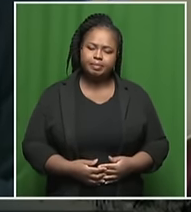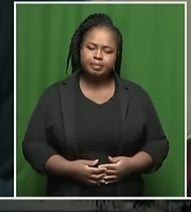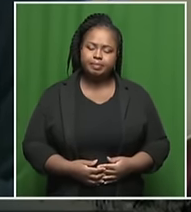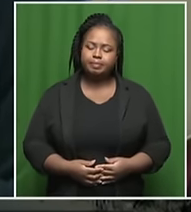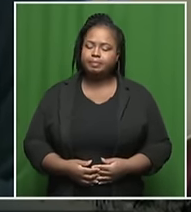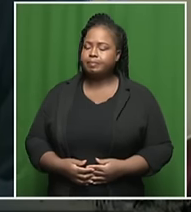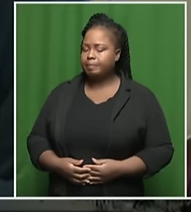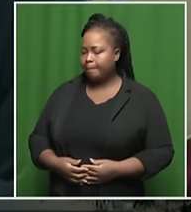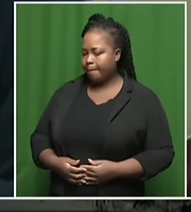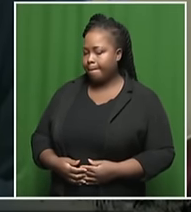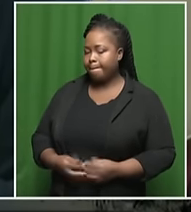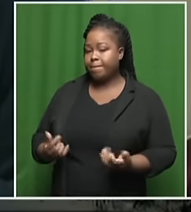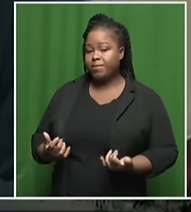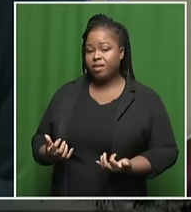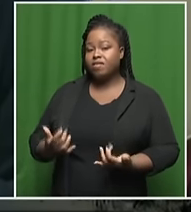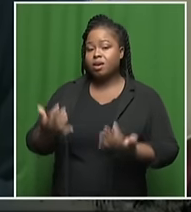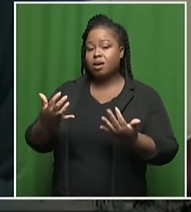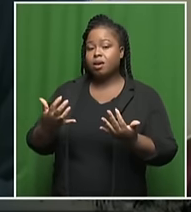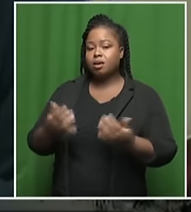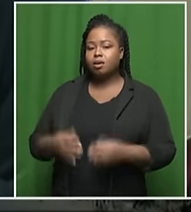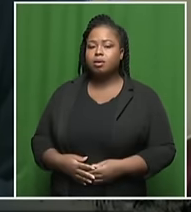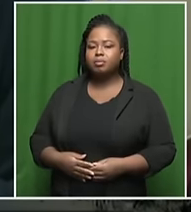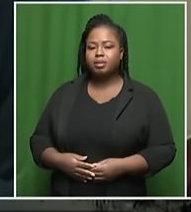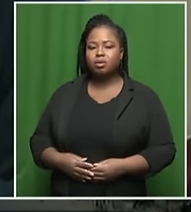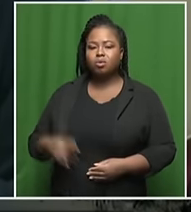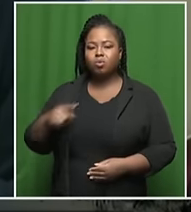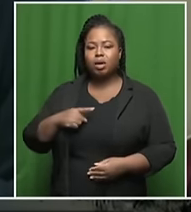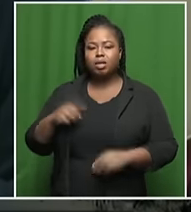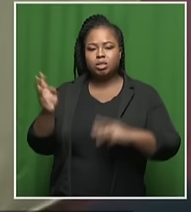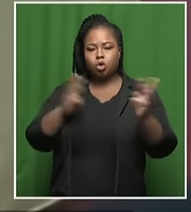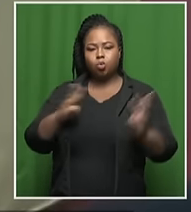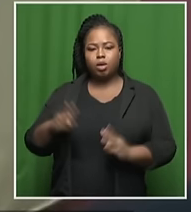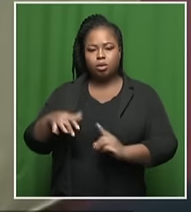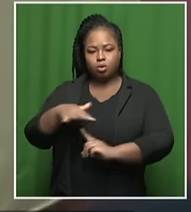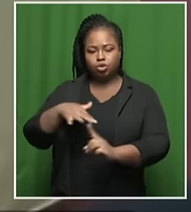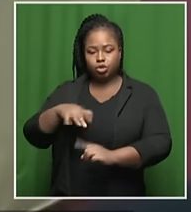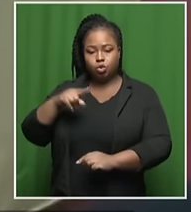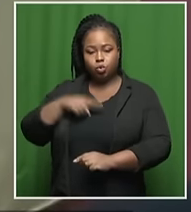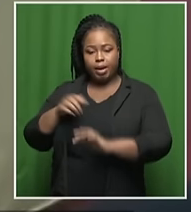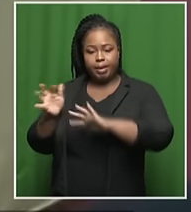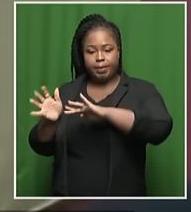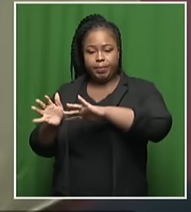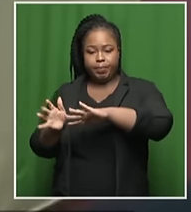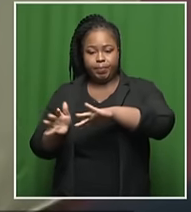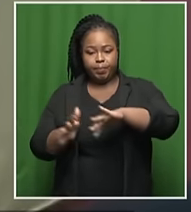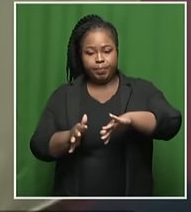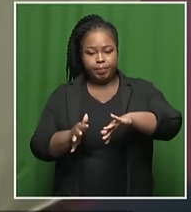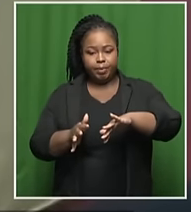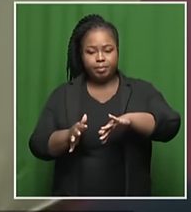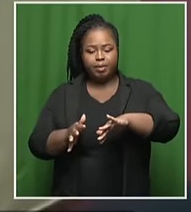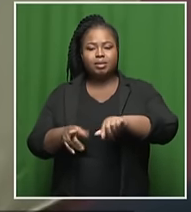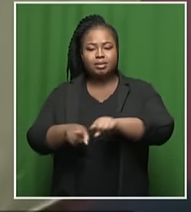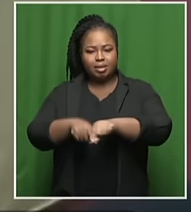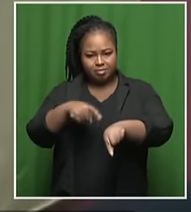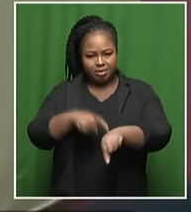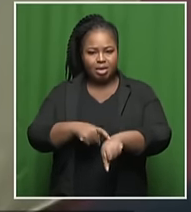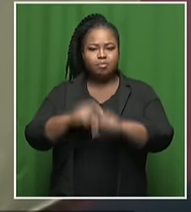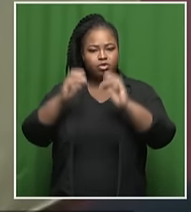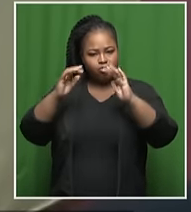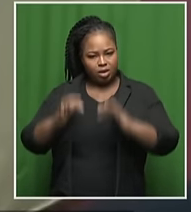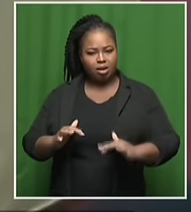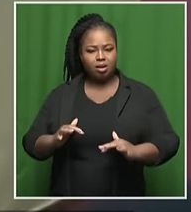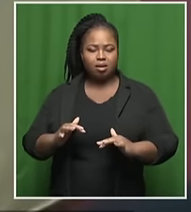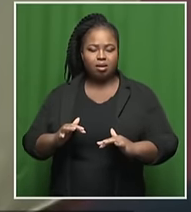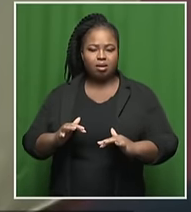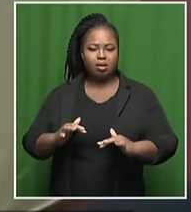Yeah, so the fires were very much a prefrontal condition. So what happened is the wind that was preceding the rain coming in